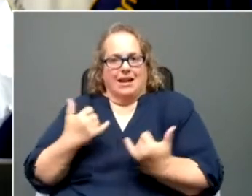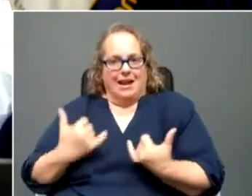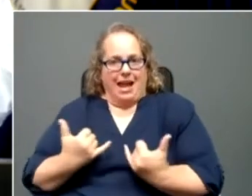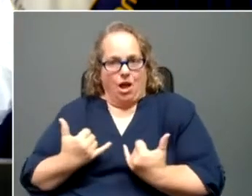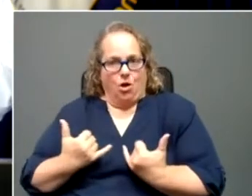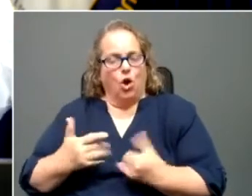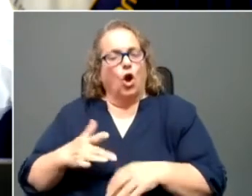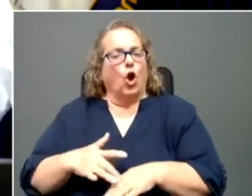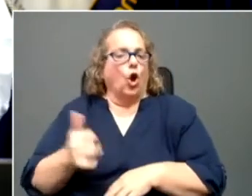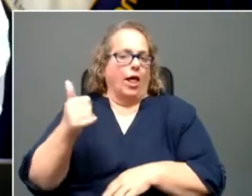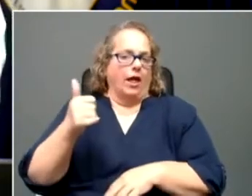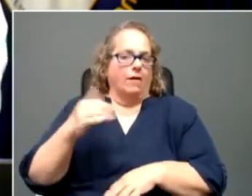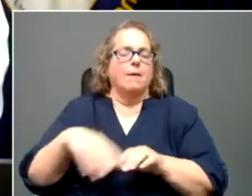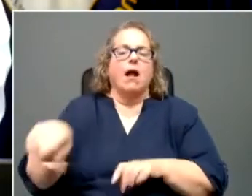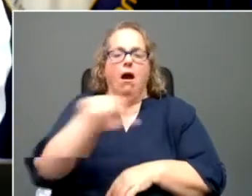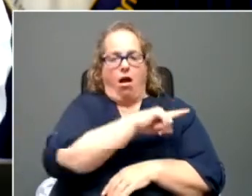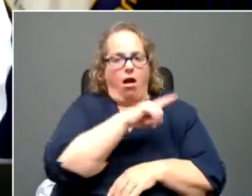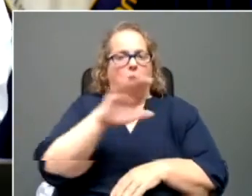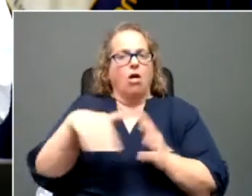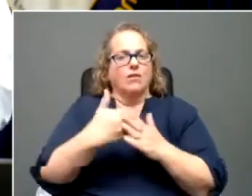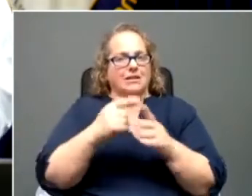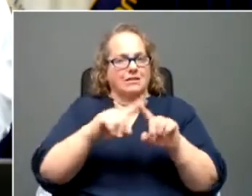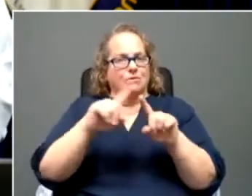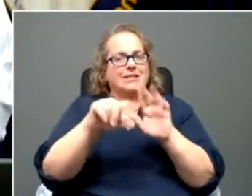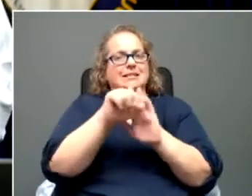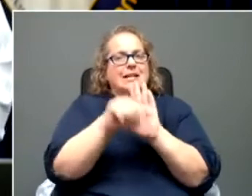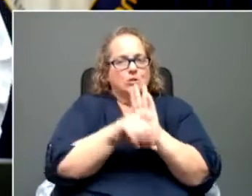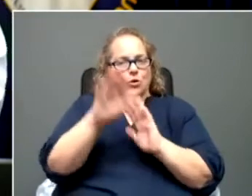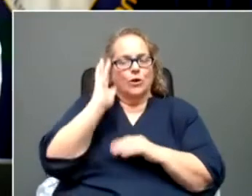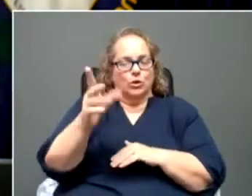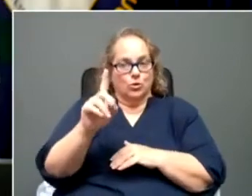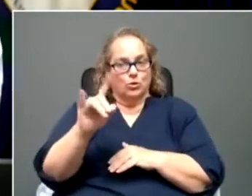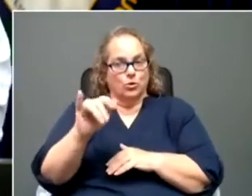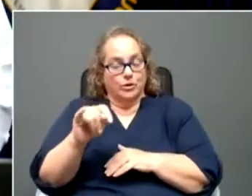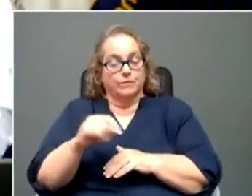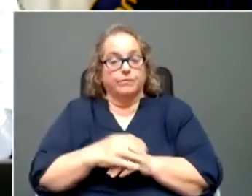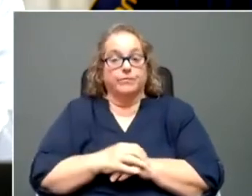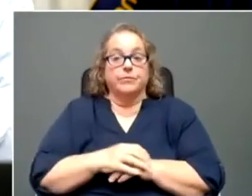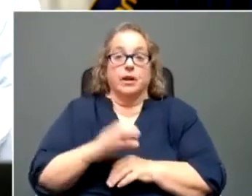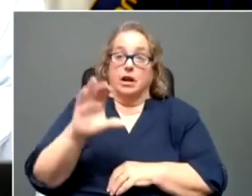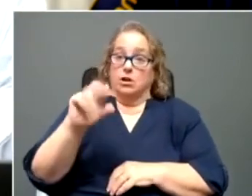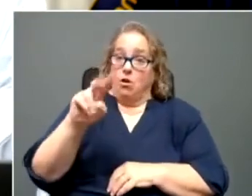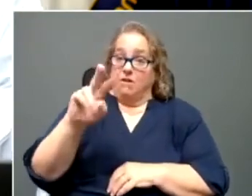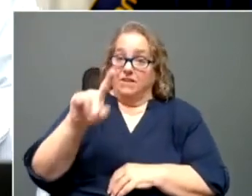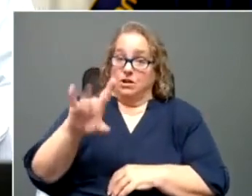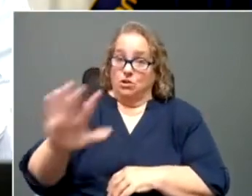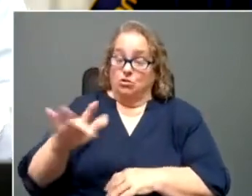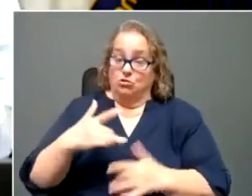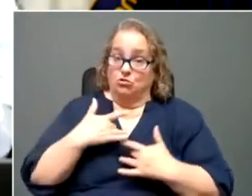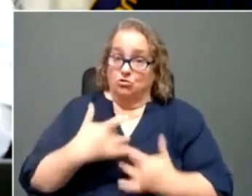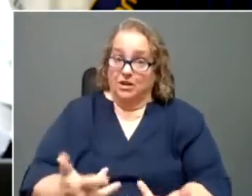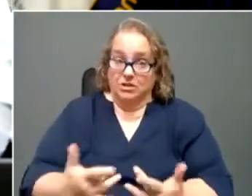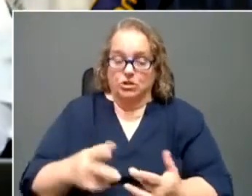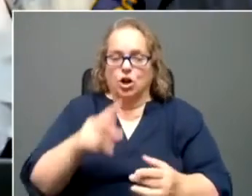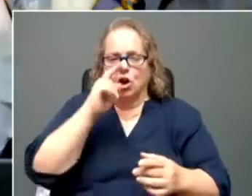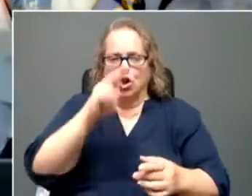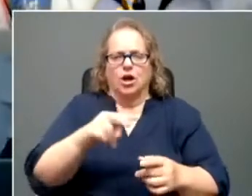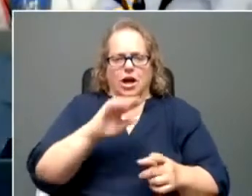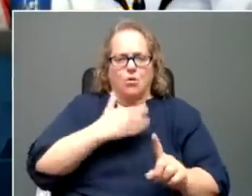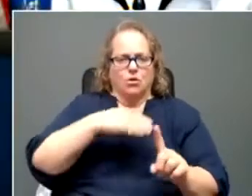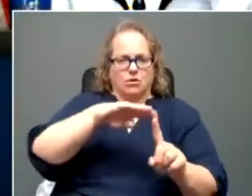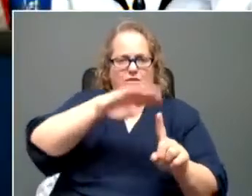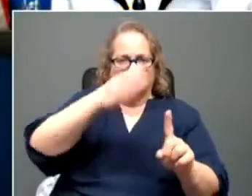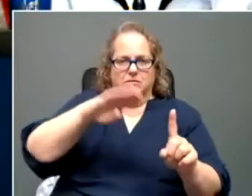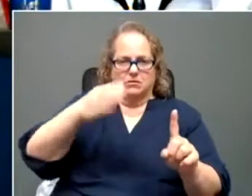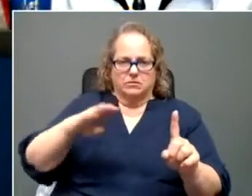earlier. All right. When we look at COVID trends, let's look at our stair stepper chart. Uh, we once again,